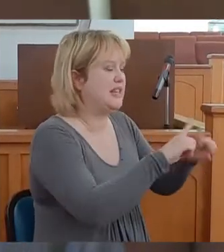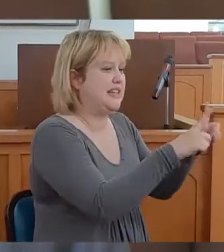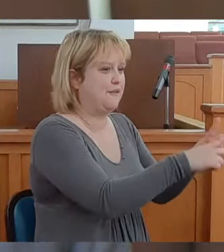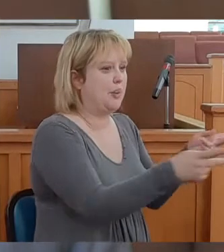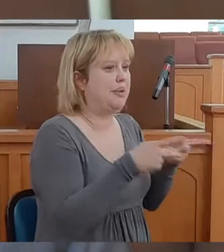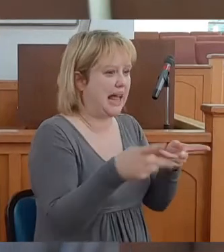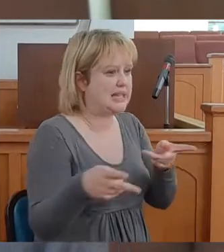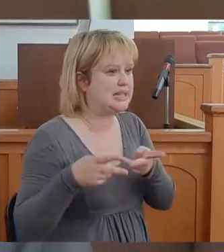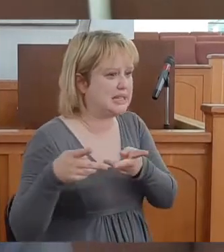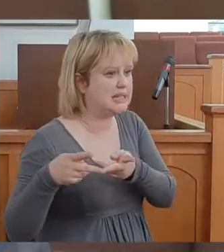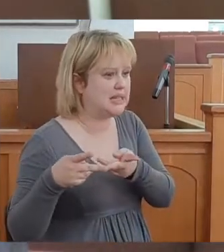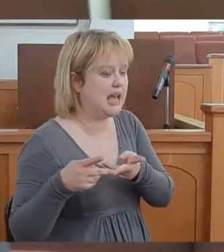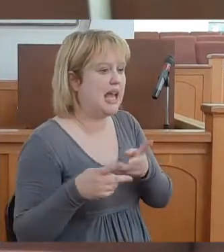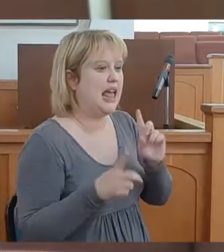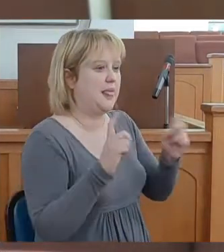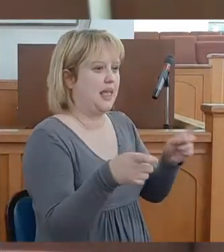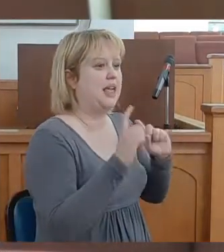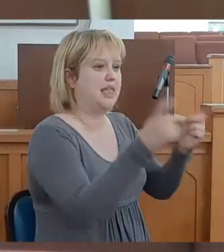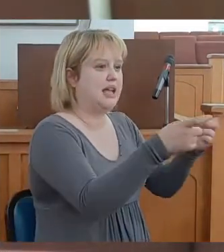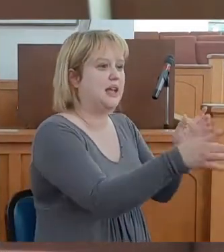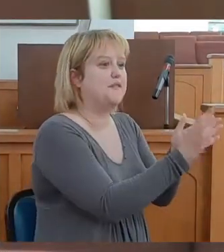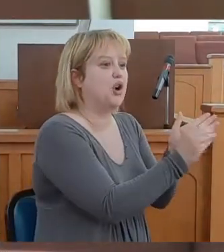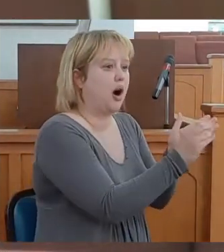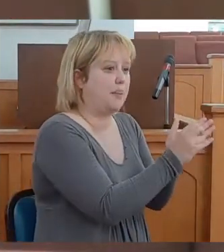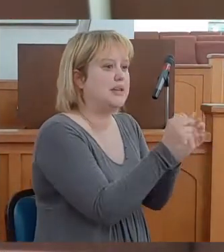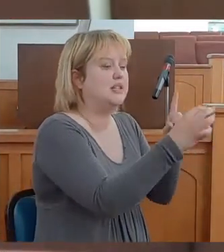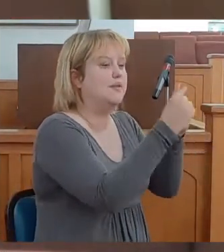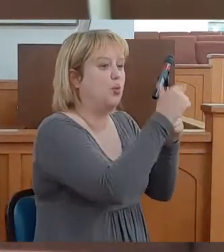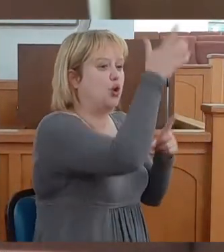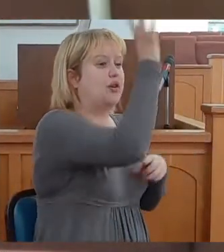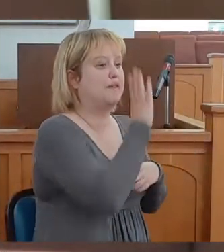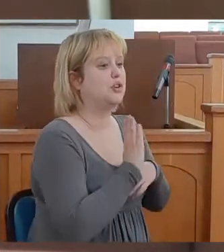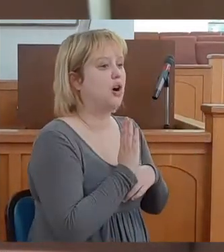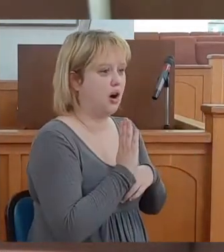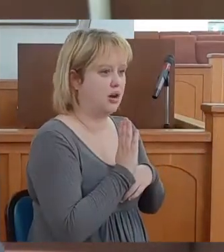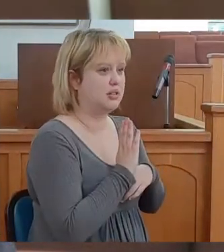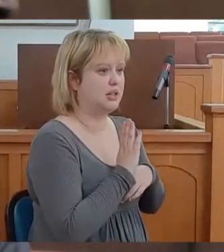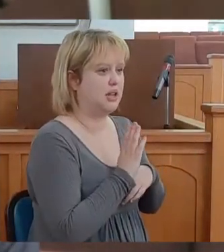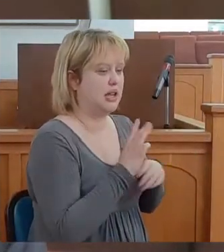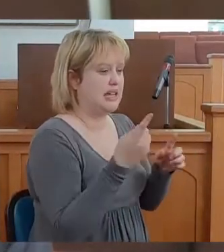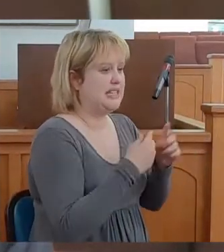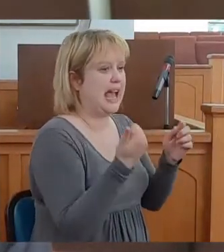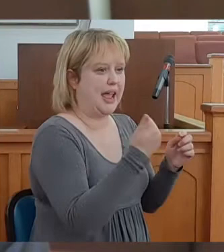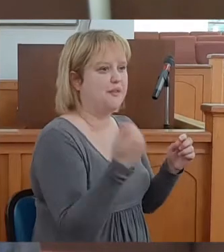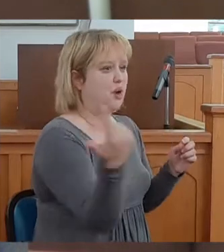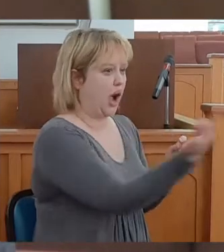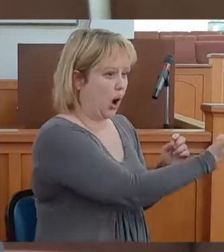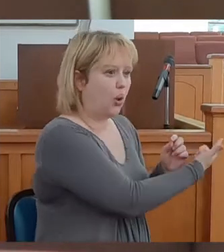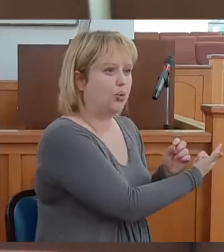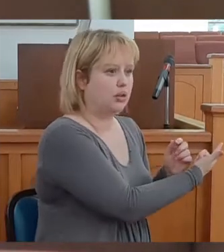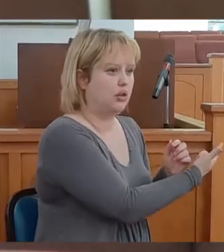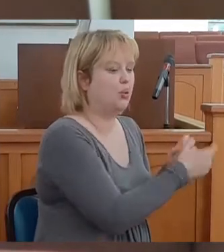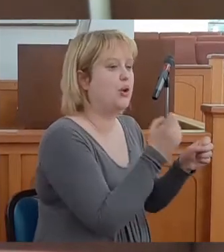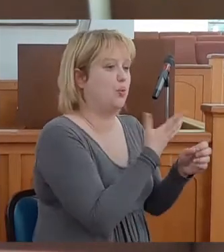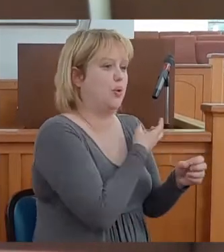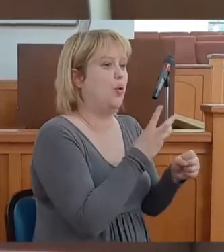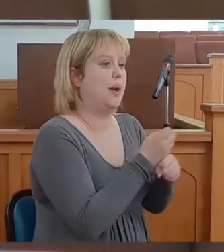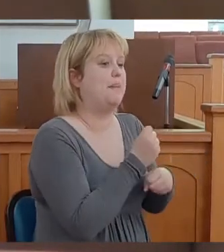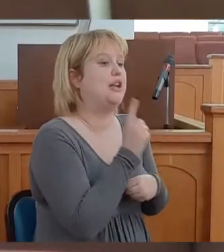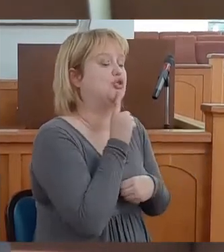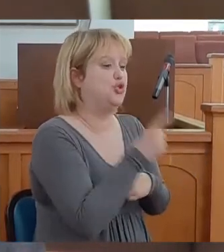different places and they'd give copies of the Word of God to everybody. We want to make sure